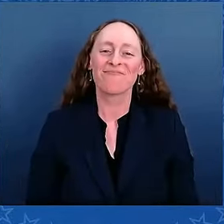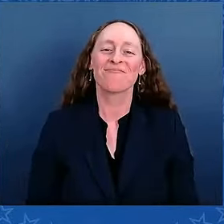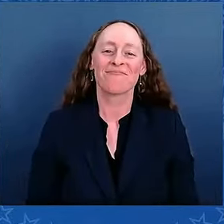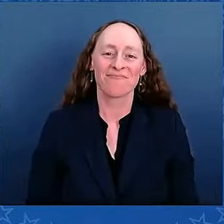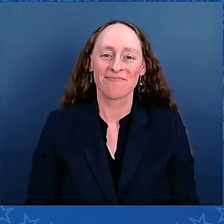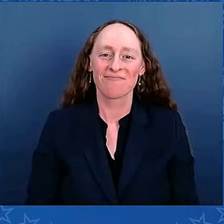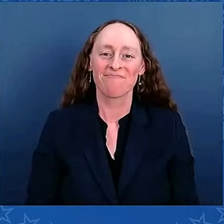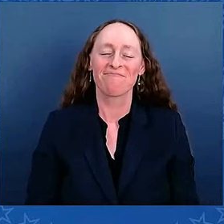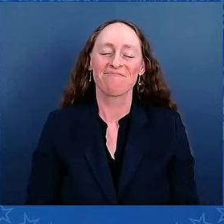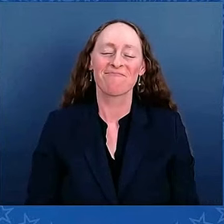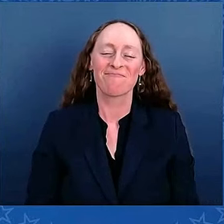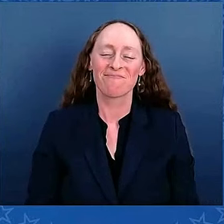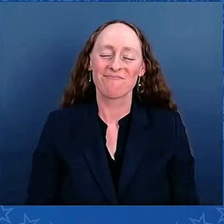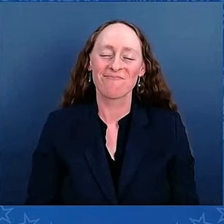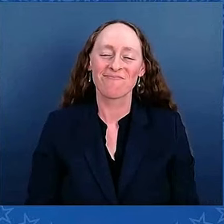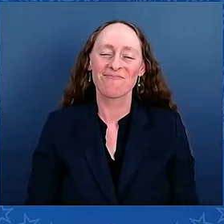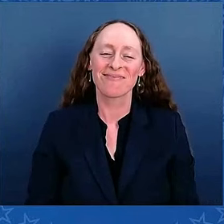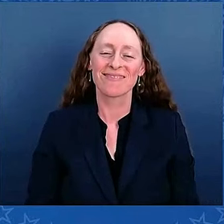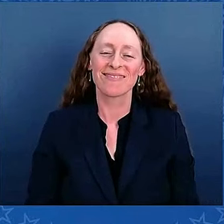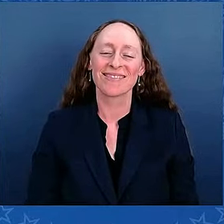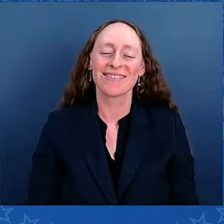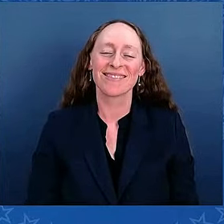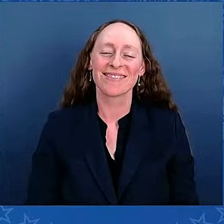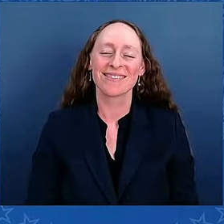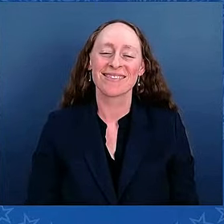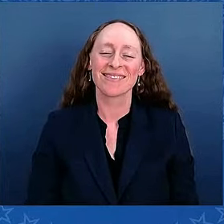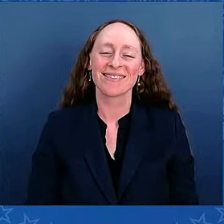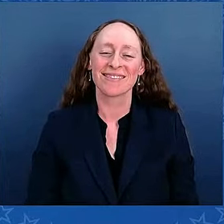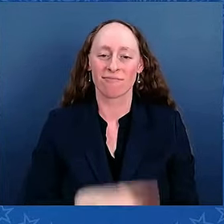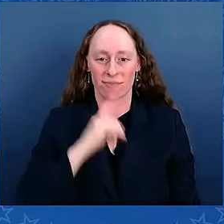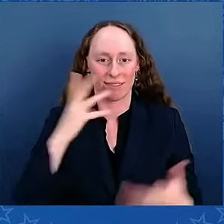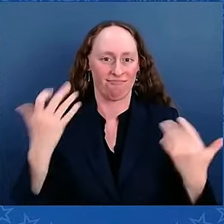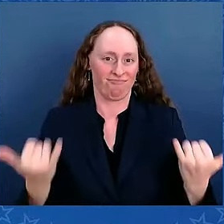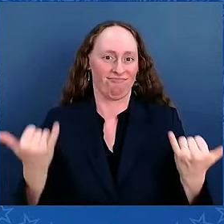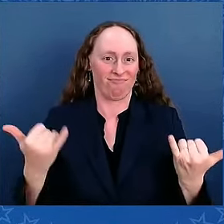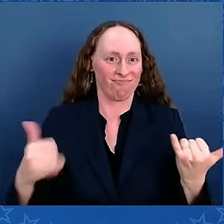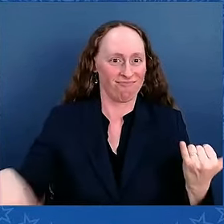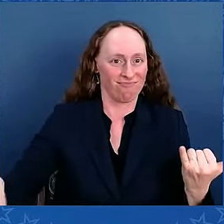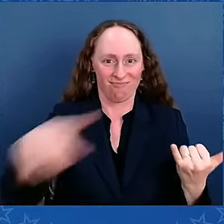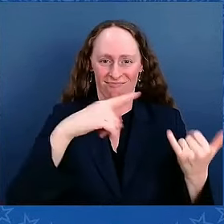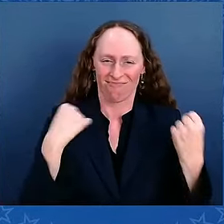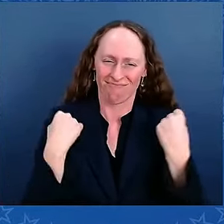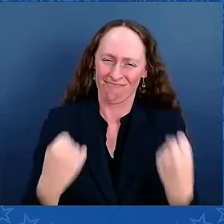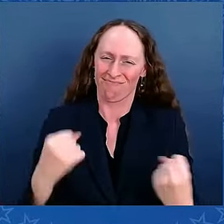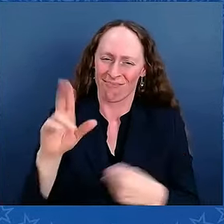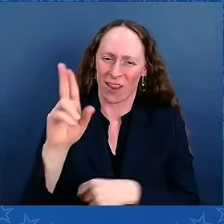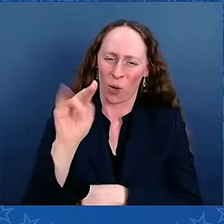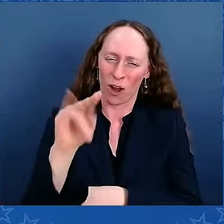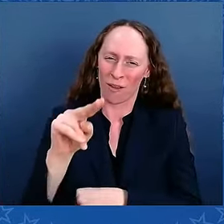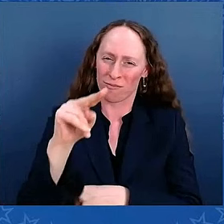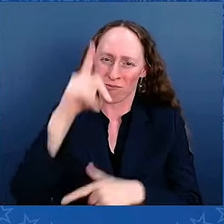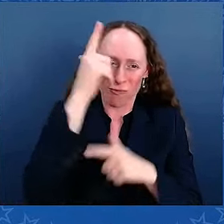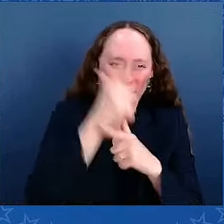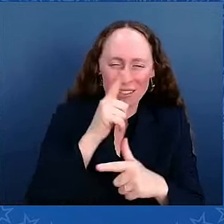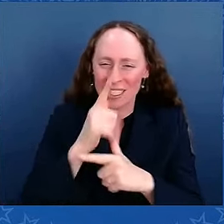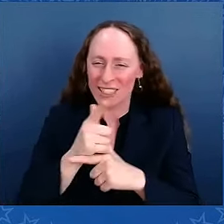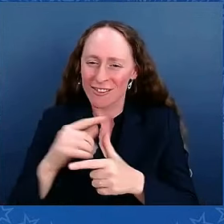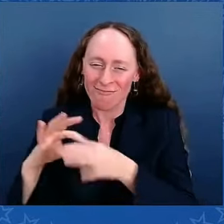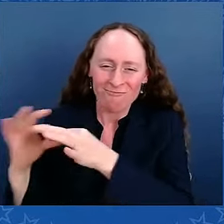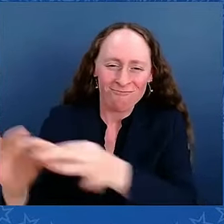And especially to all my union brothers and sisters that are here. Me and my friend Reeds drove up from Pittsburgh. We're both retired Teamsters.